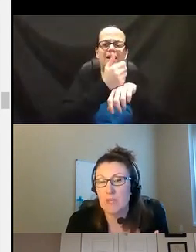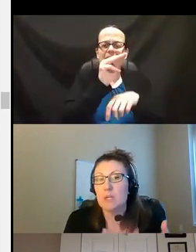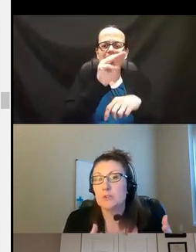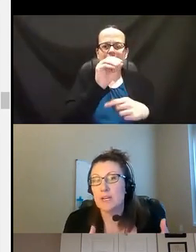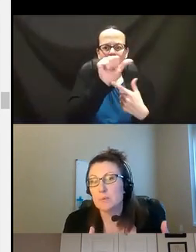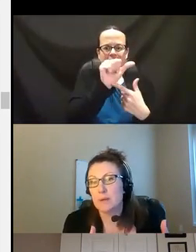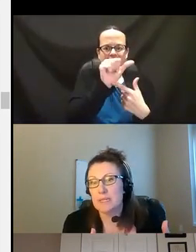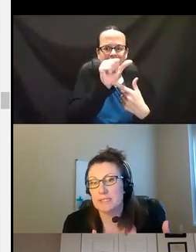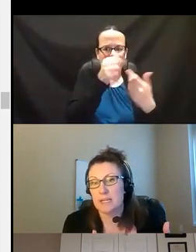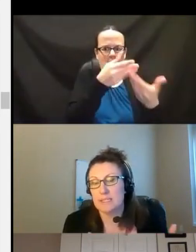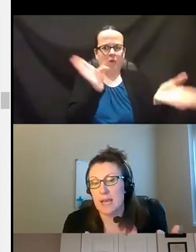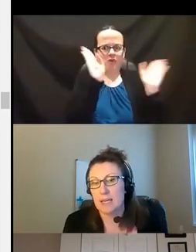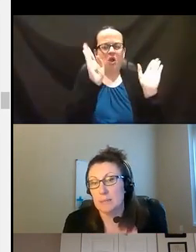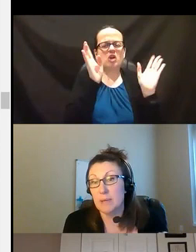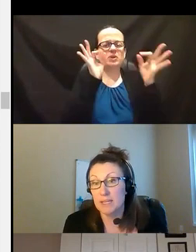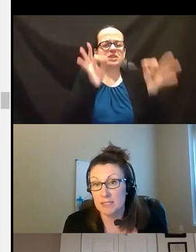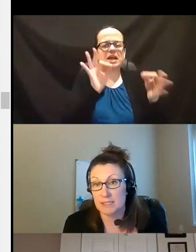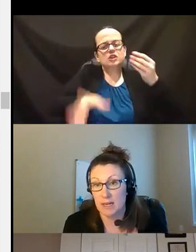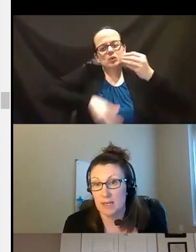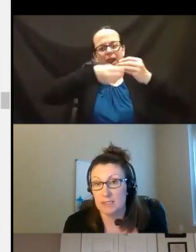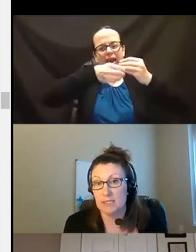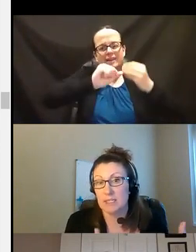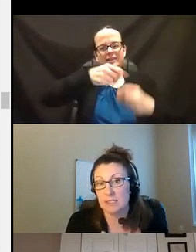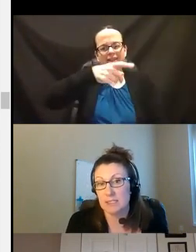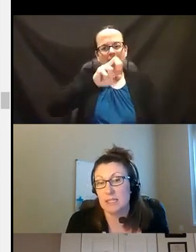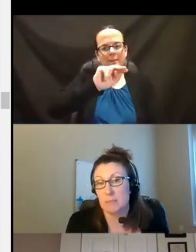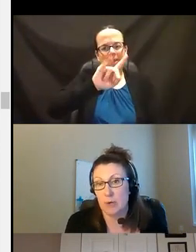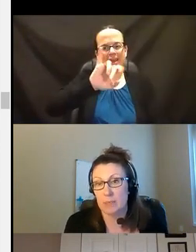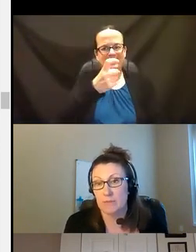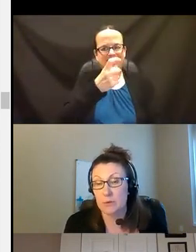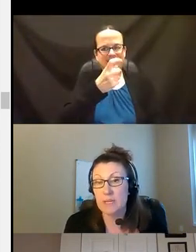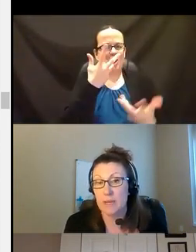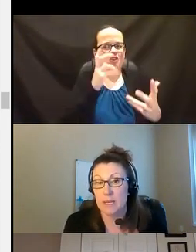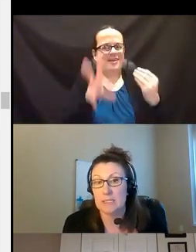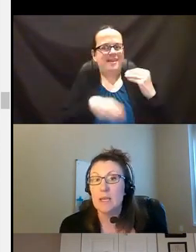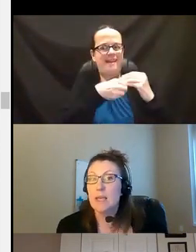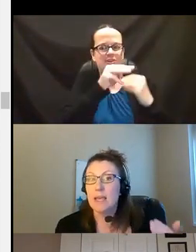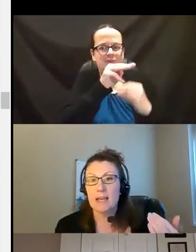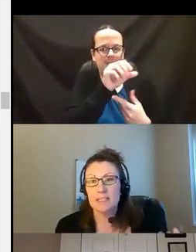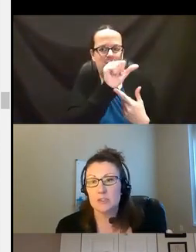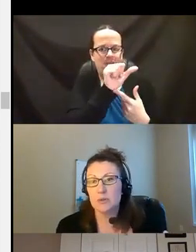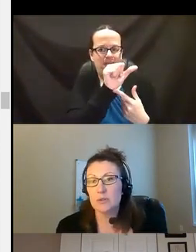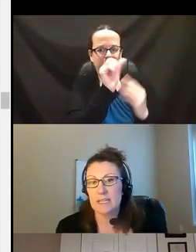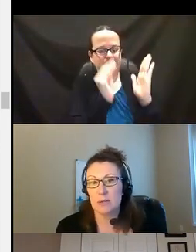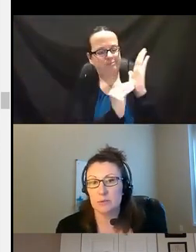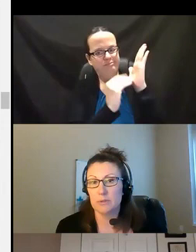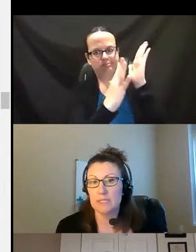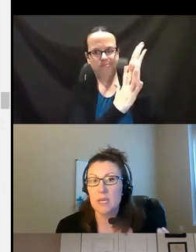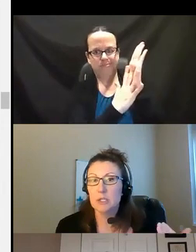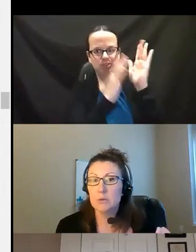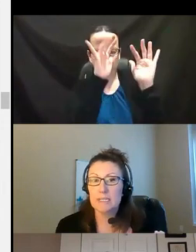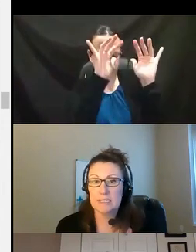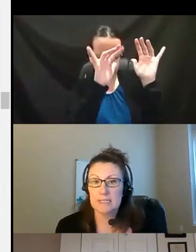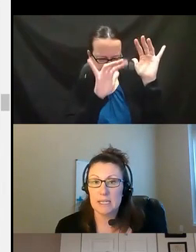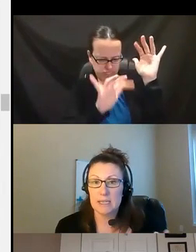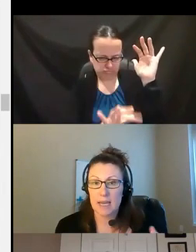So that's why we decided to add the appendix on to the existing memorandum of agreement. And as he scrolls down through this,